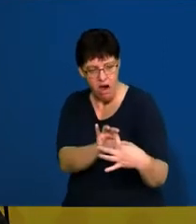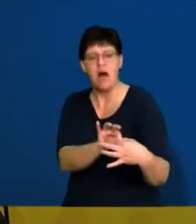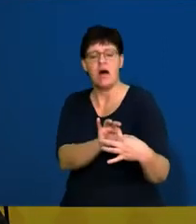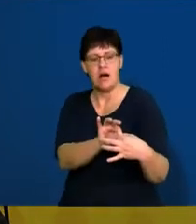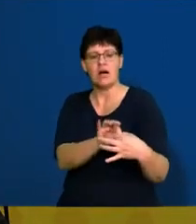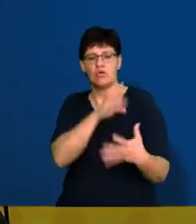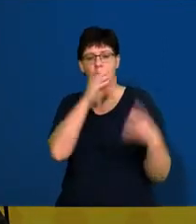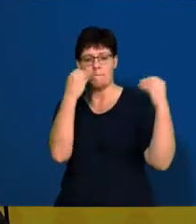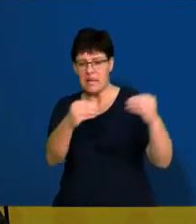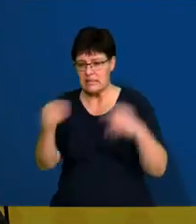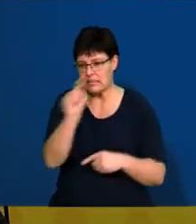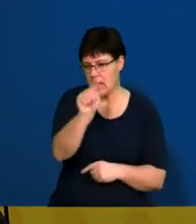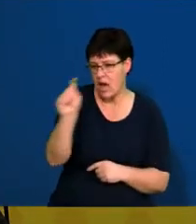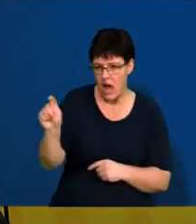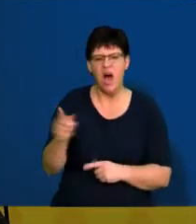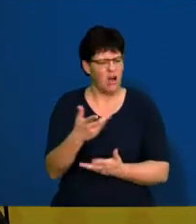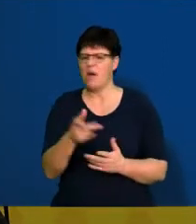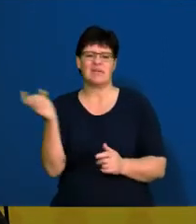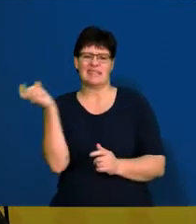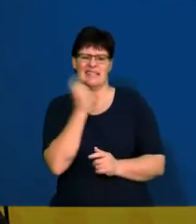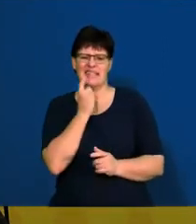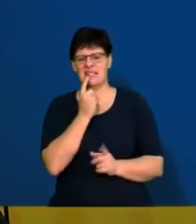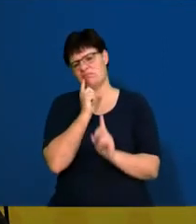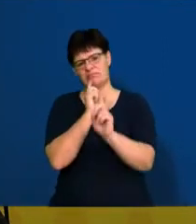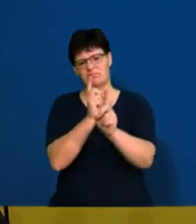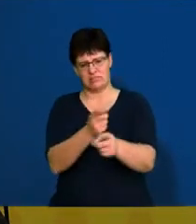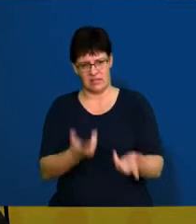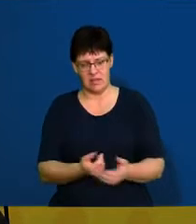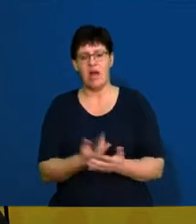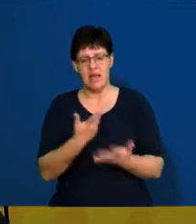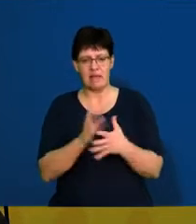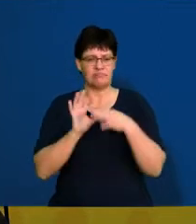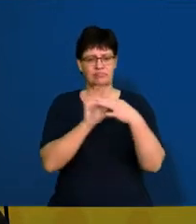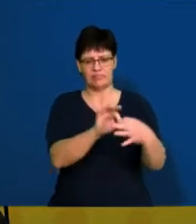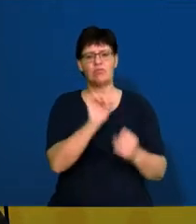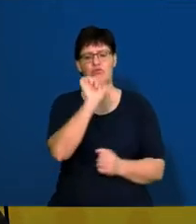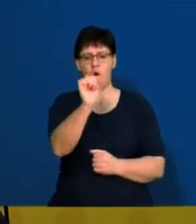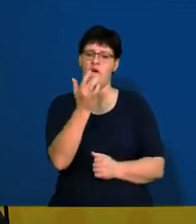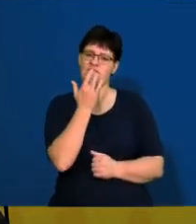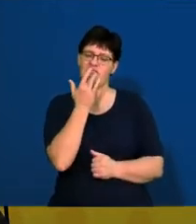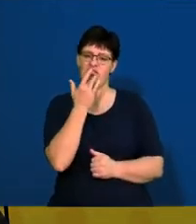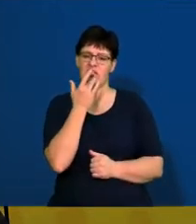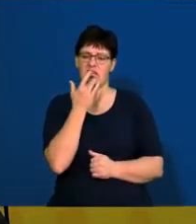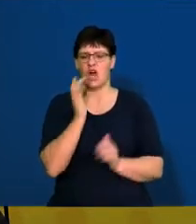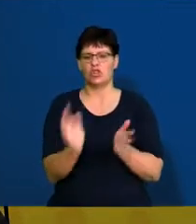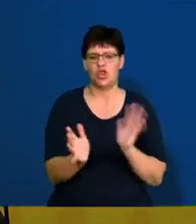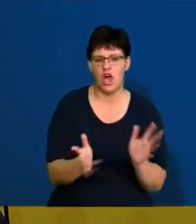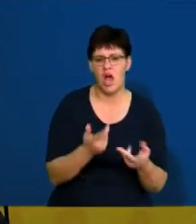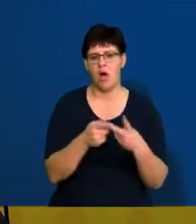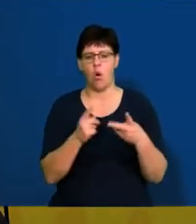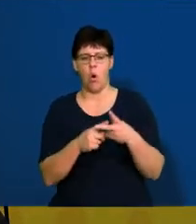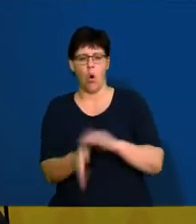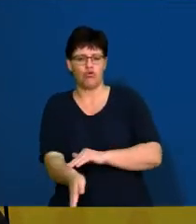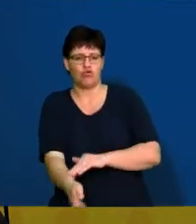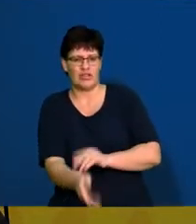businesses, you guys should be able to fly through it. You can even relate it to your favorite football team or your favorite